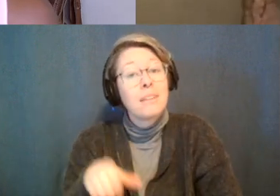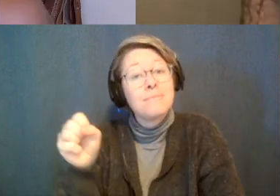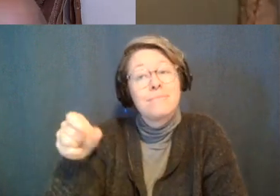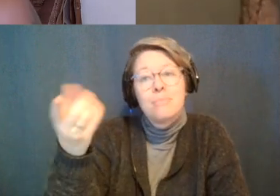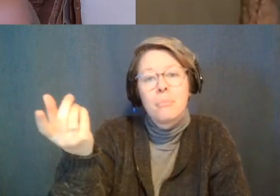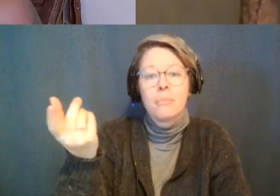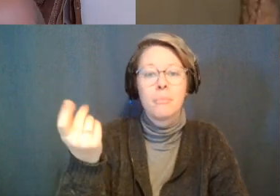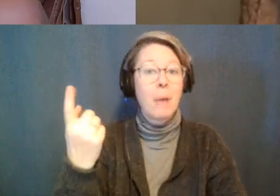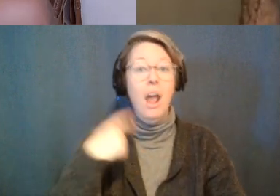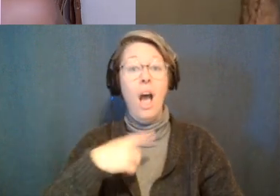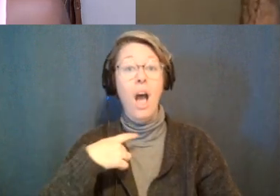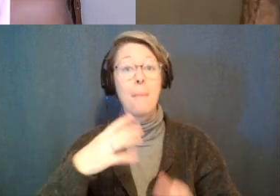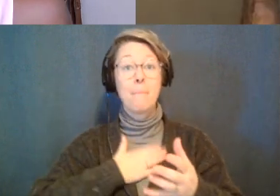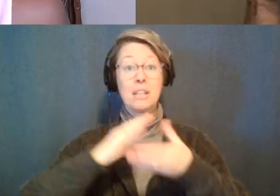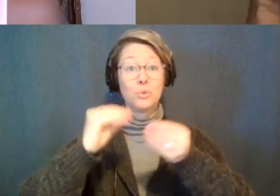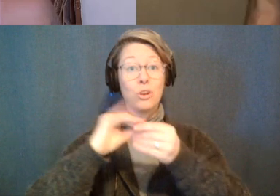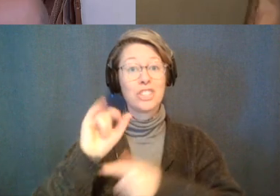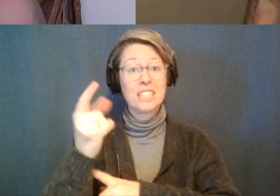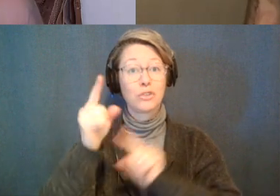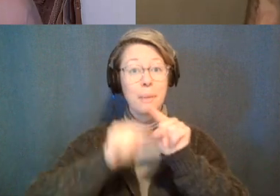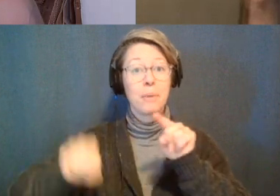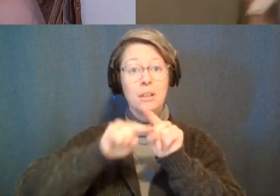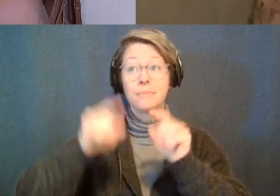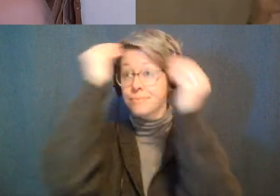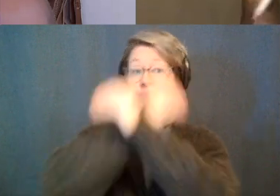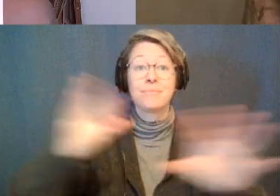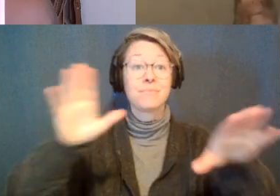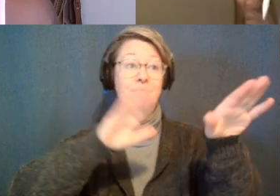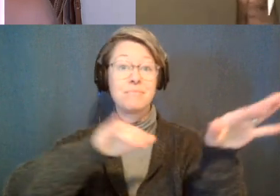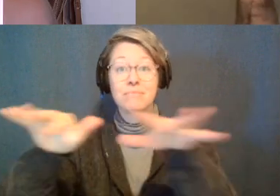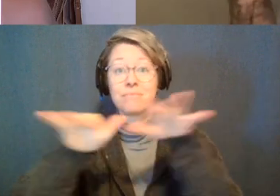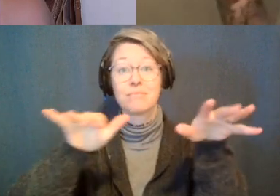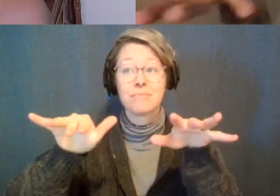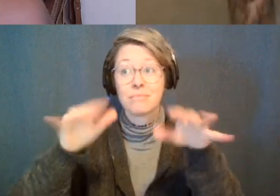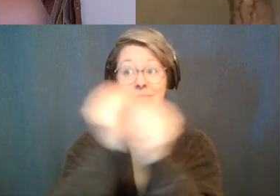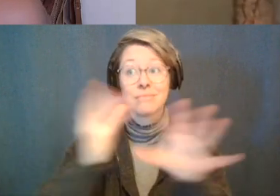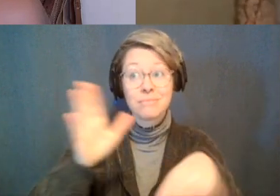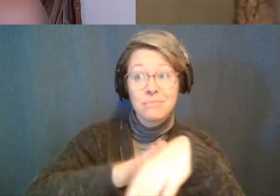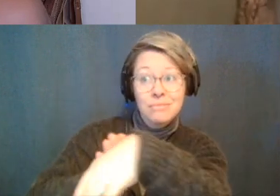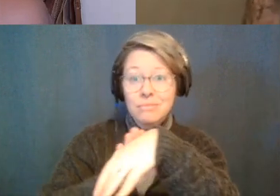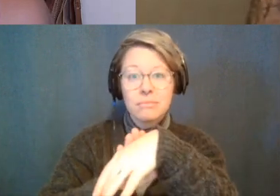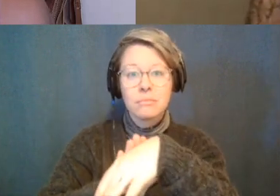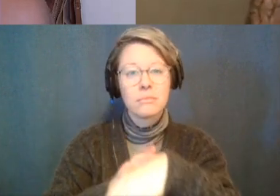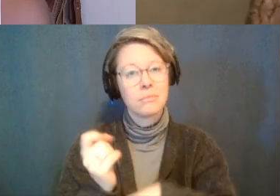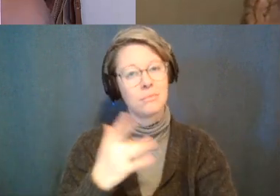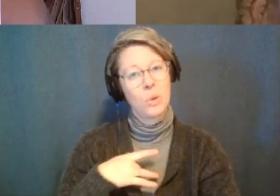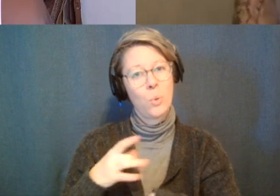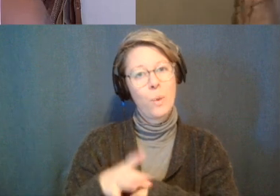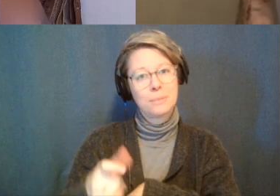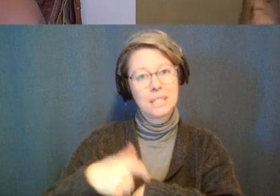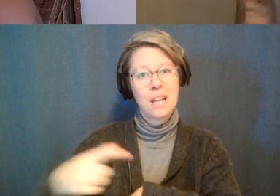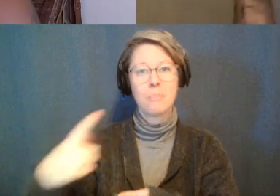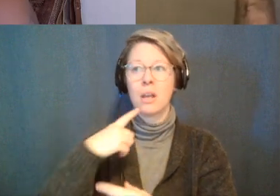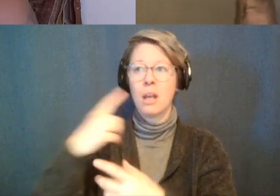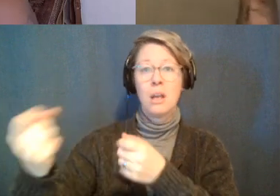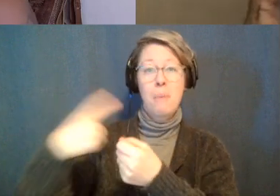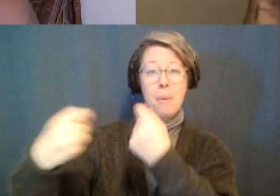put it up on my stories a couple times yeah there's nothing else i can do and i'm not going to waste my time replying to all these people and yeah and that's where